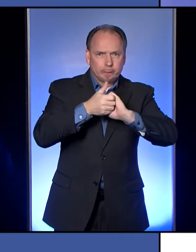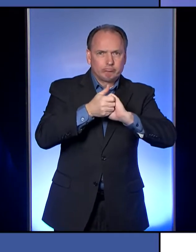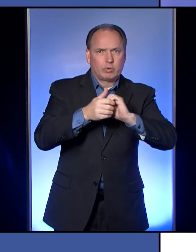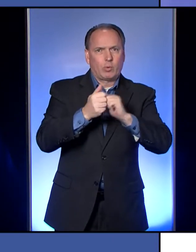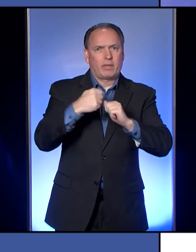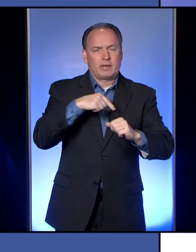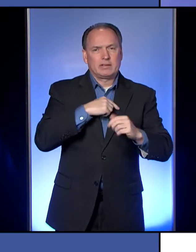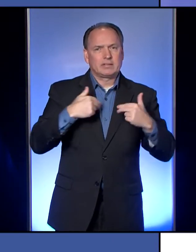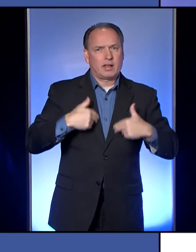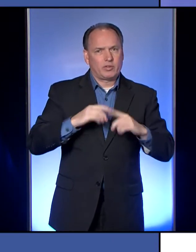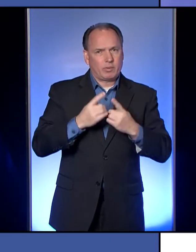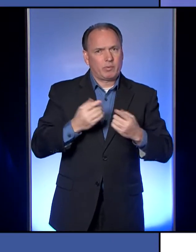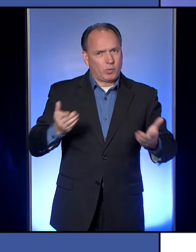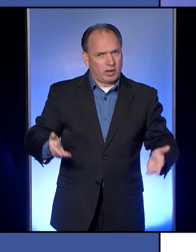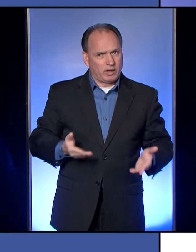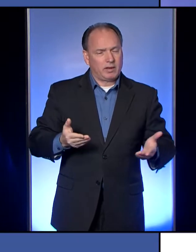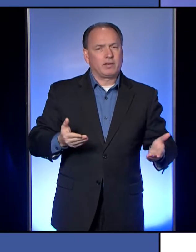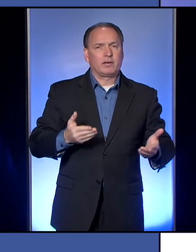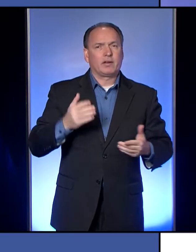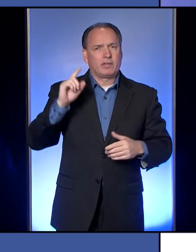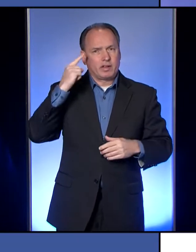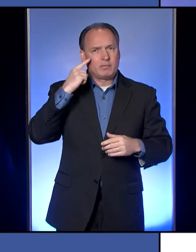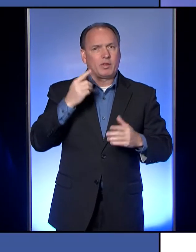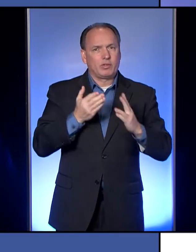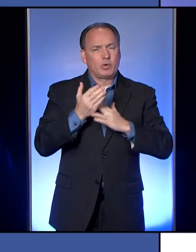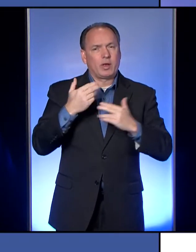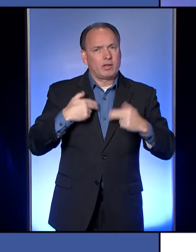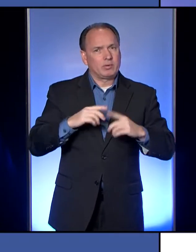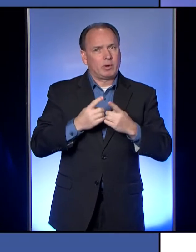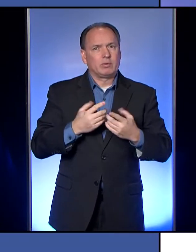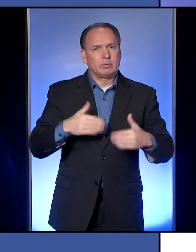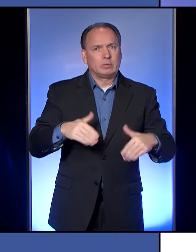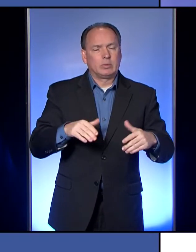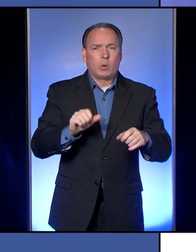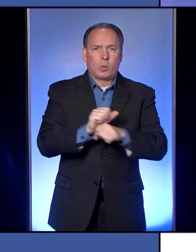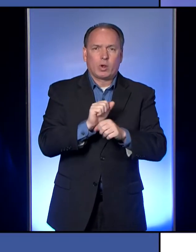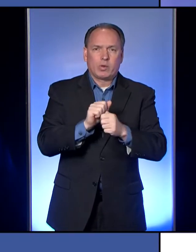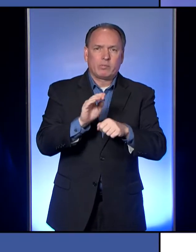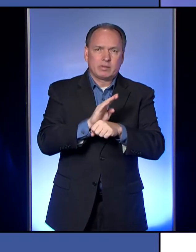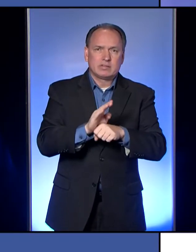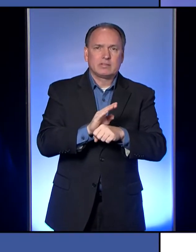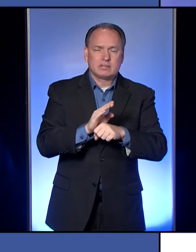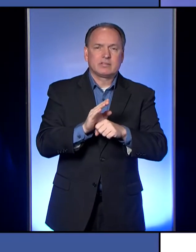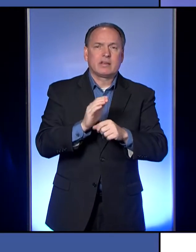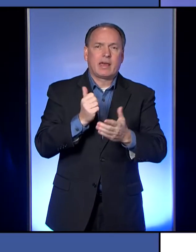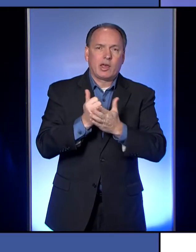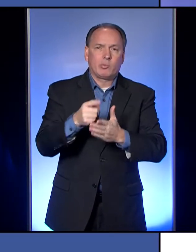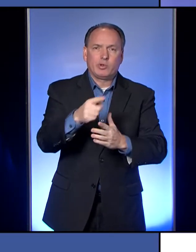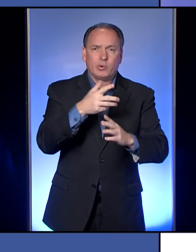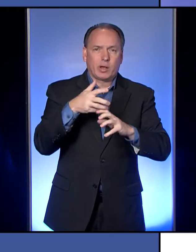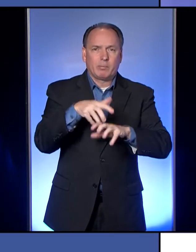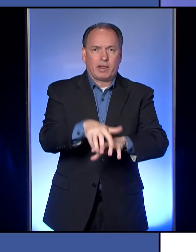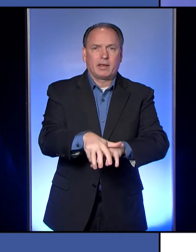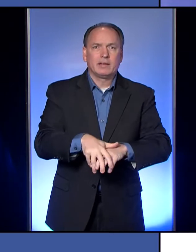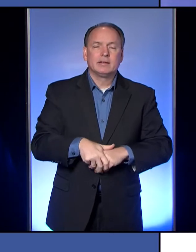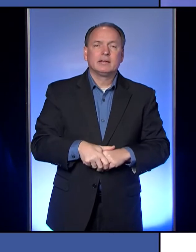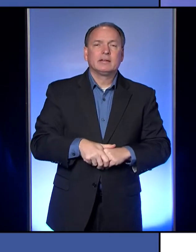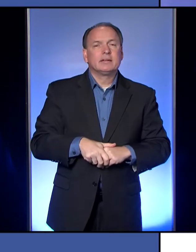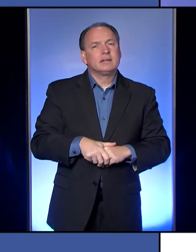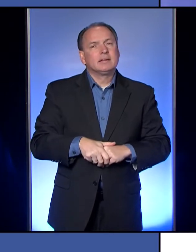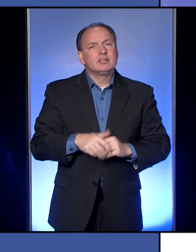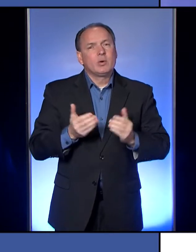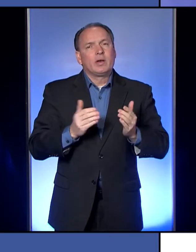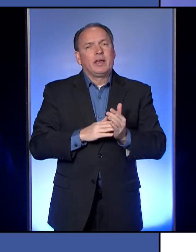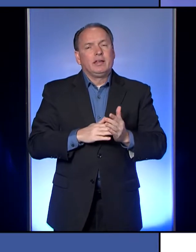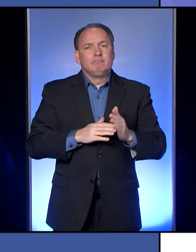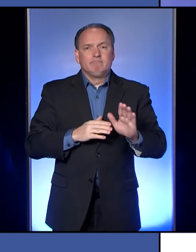what we're here to do in Erie County government through our health department is to work with businesses and help you comply. So once again, if